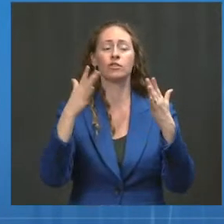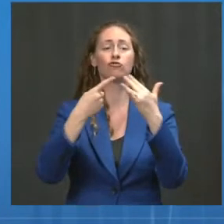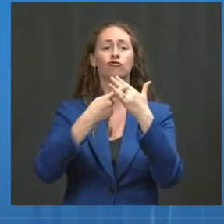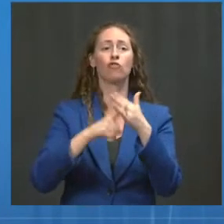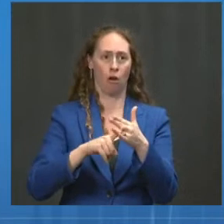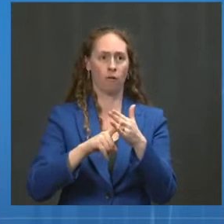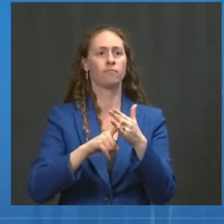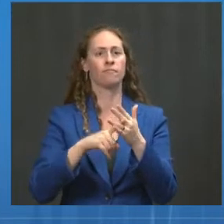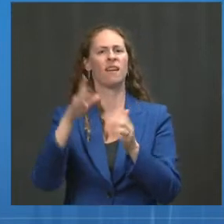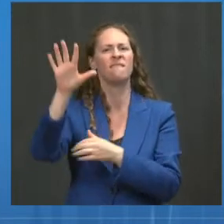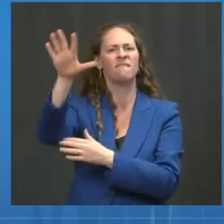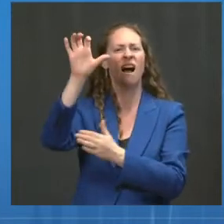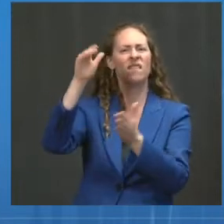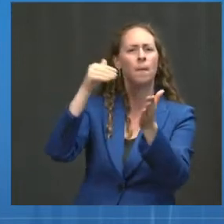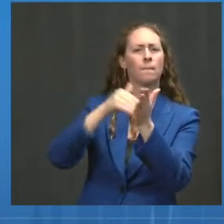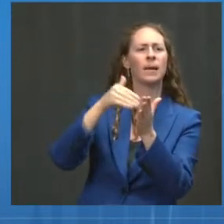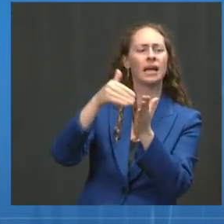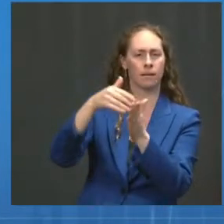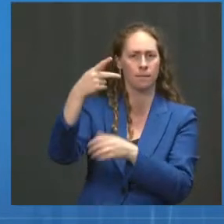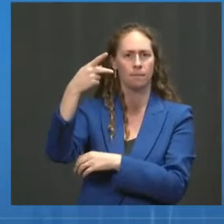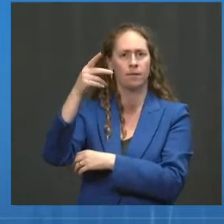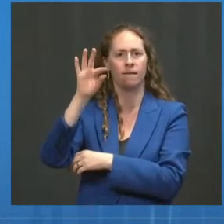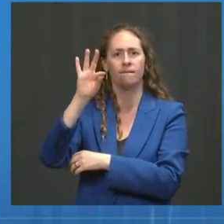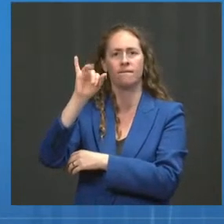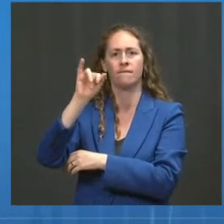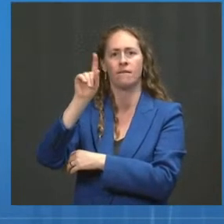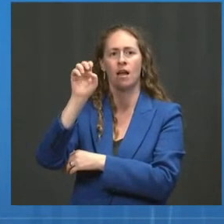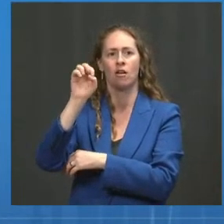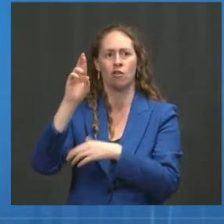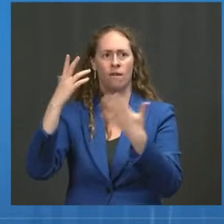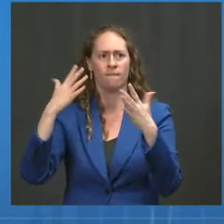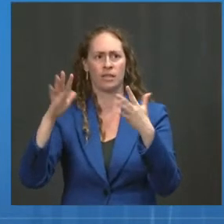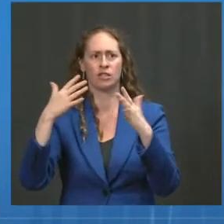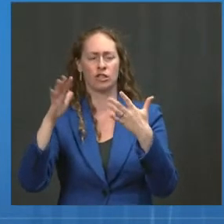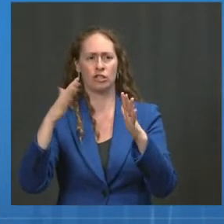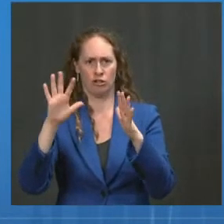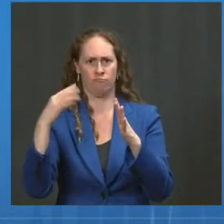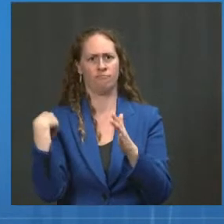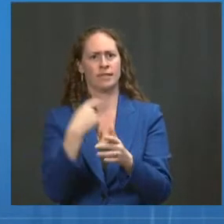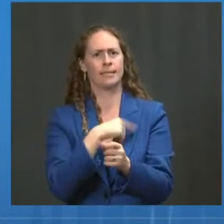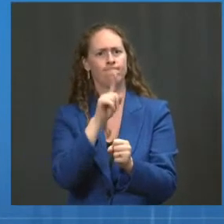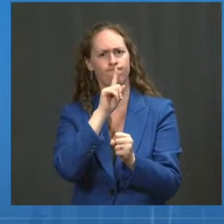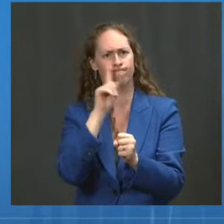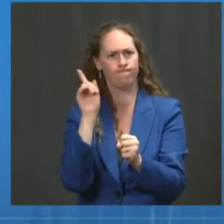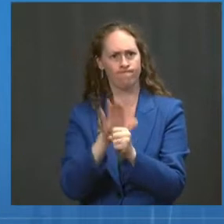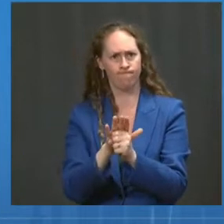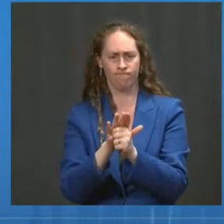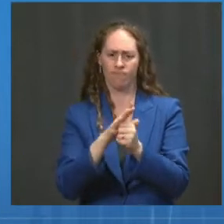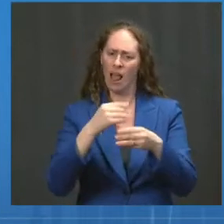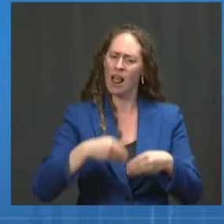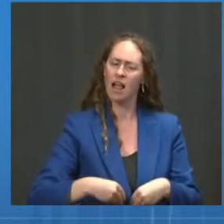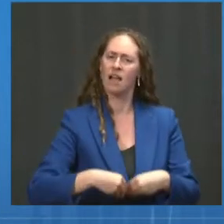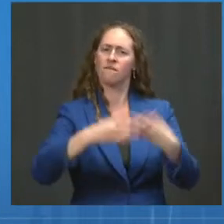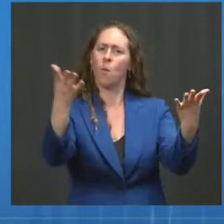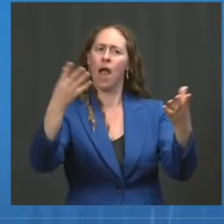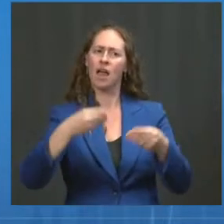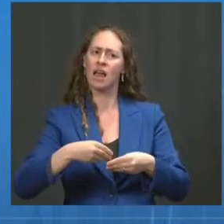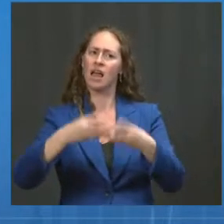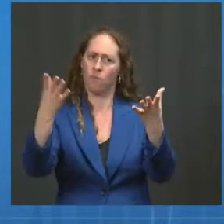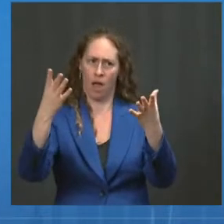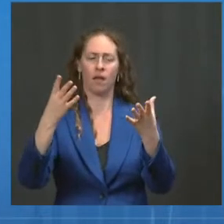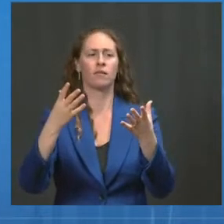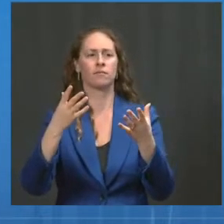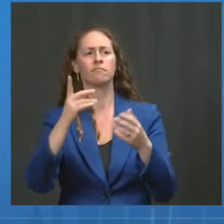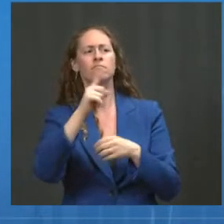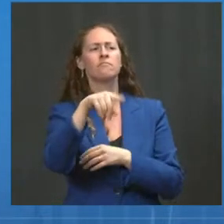Pfizer doses that the U.S. pledged to purchase and donate to a hundred low- and lower-middle